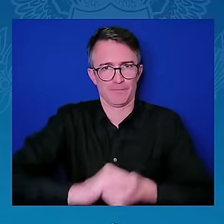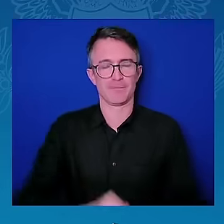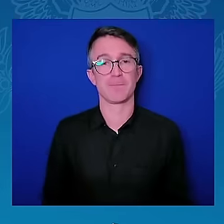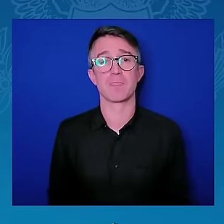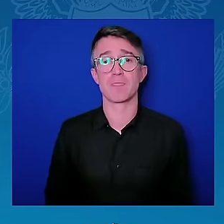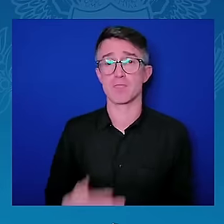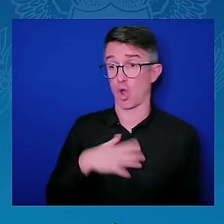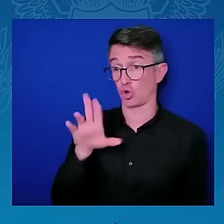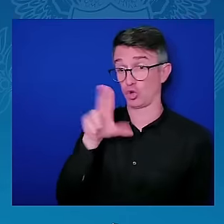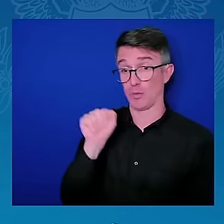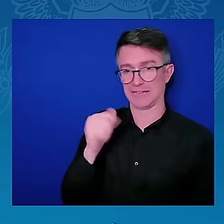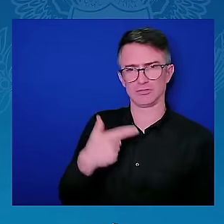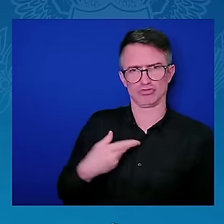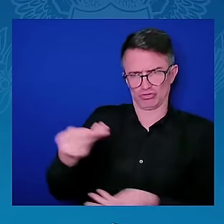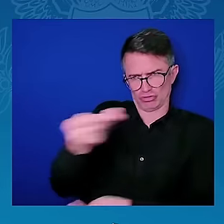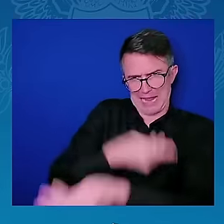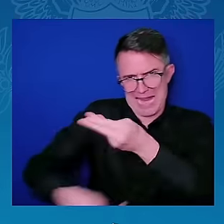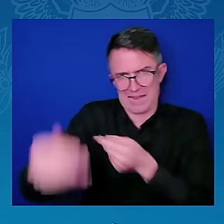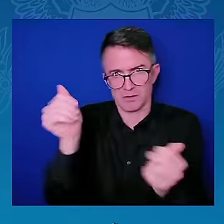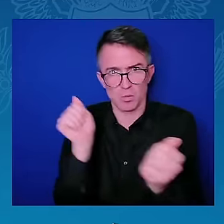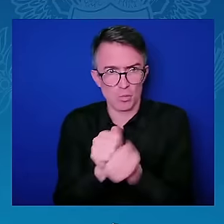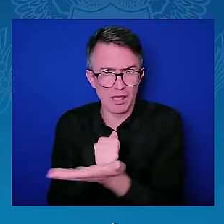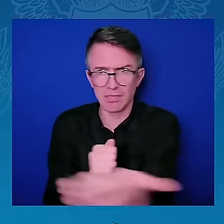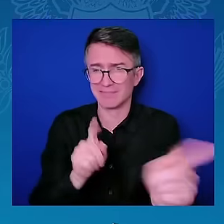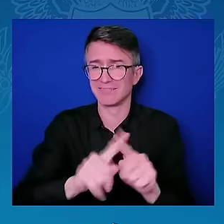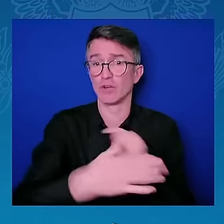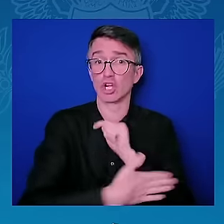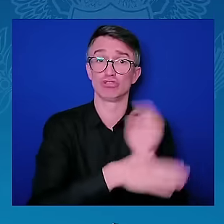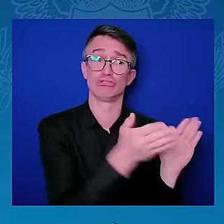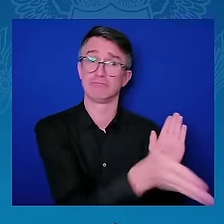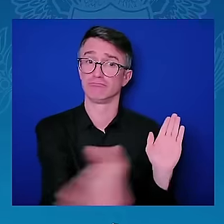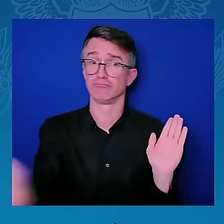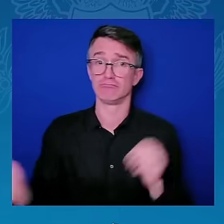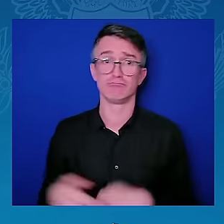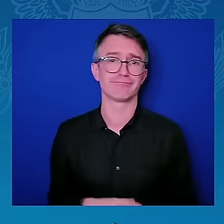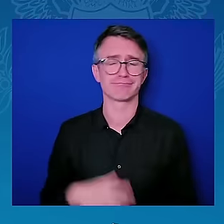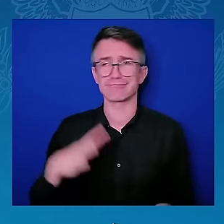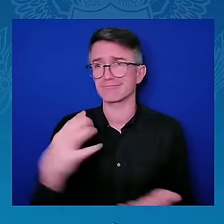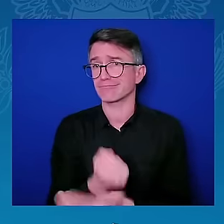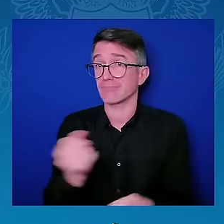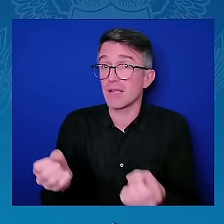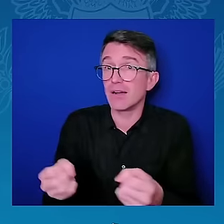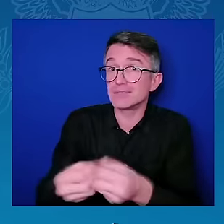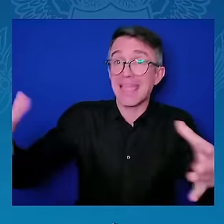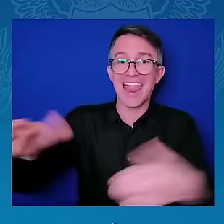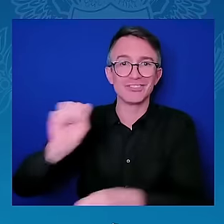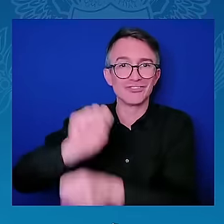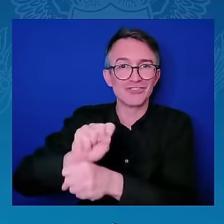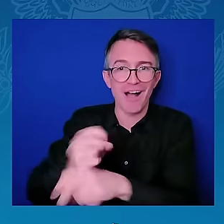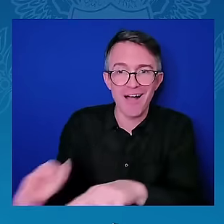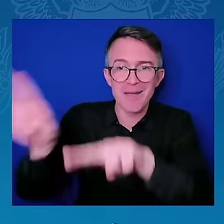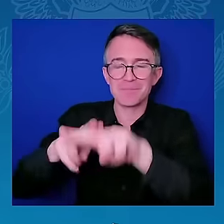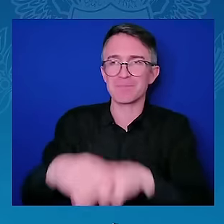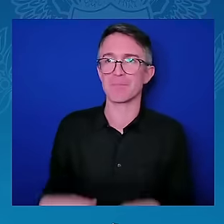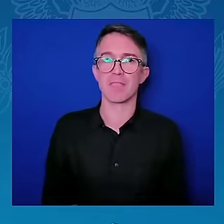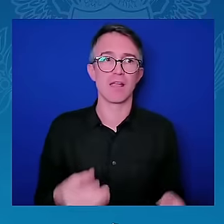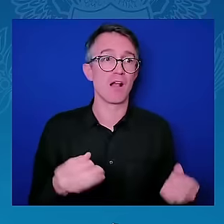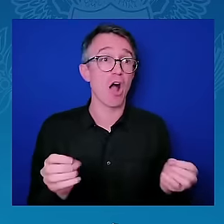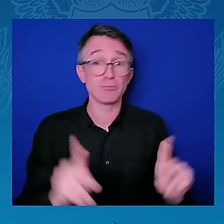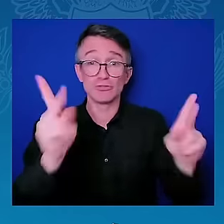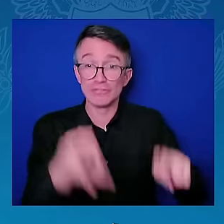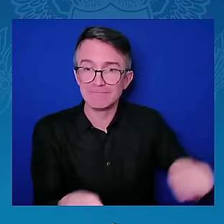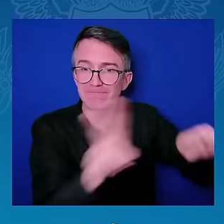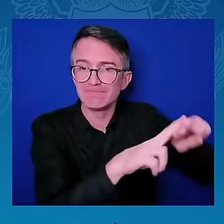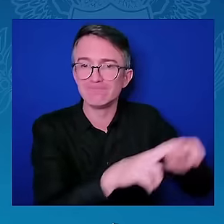world. Finally, I just want to touch quickly on innovation because it is innovation that will shape our future and how the U.S. and Kenya